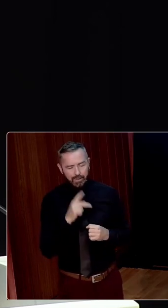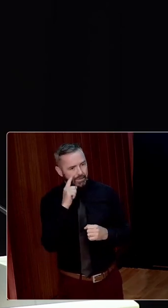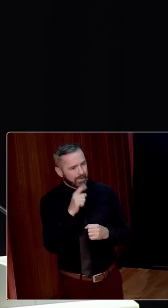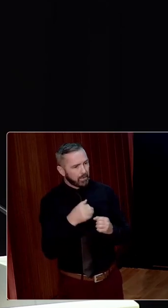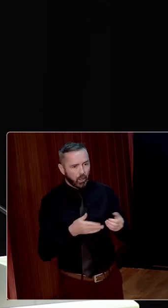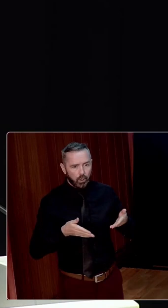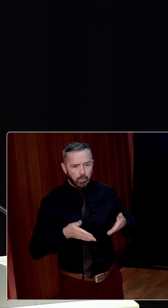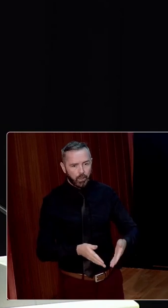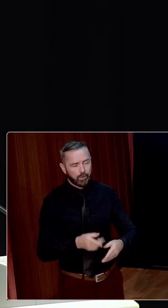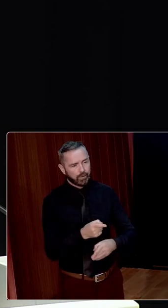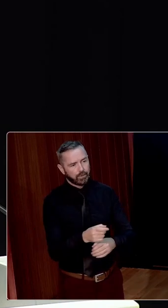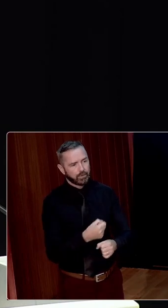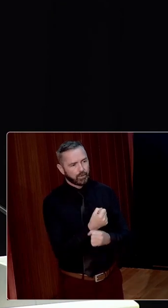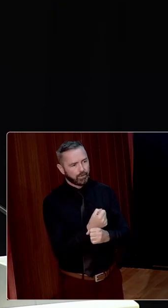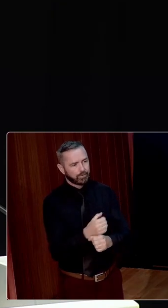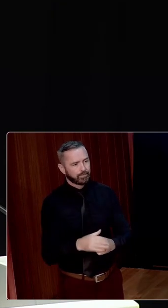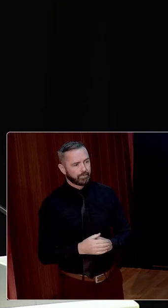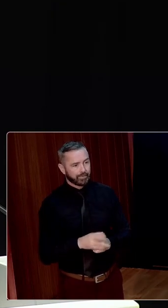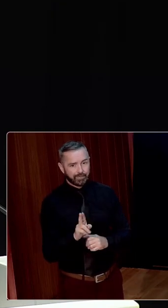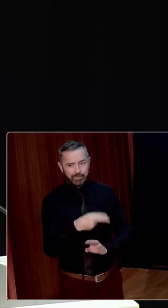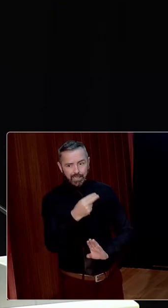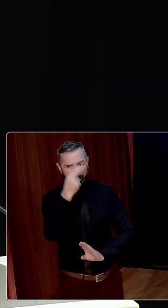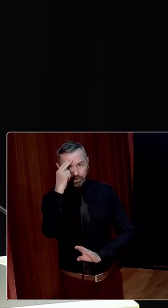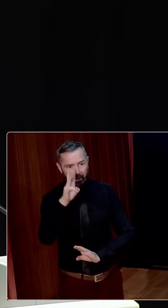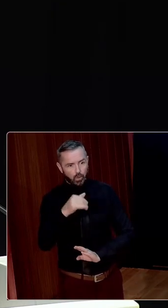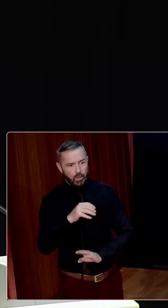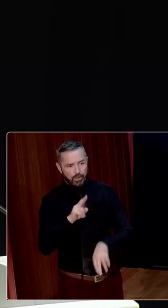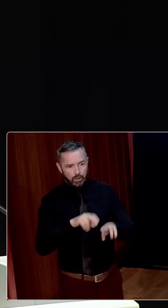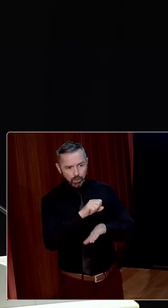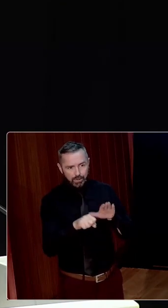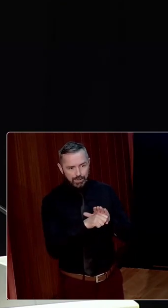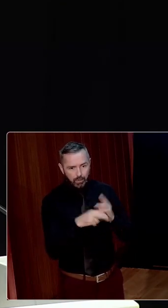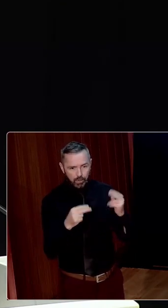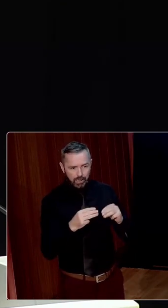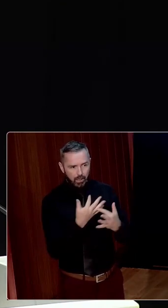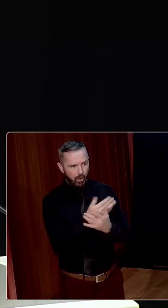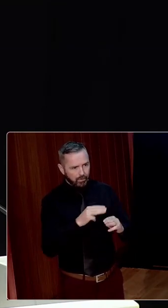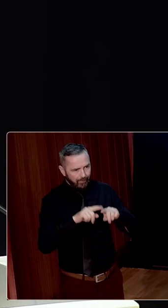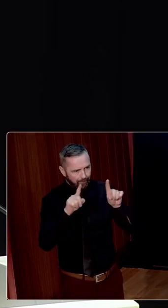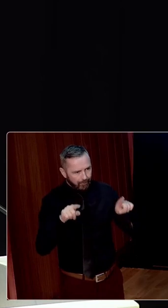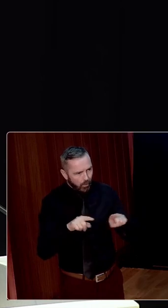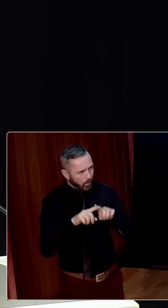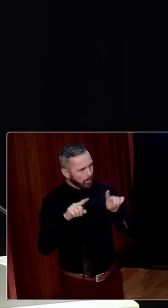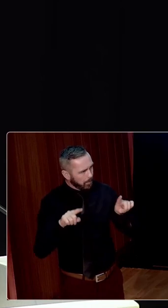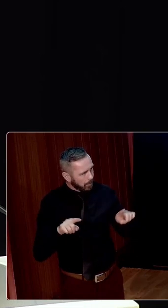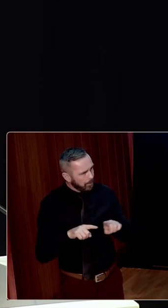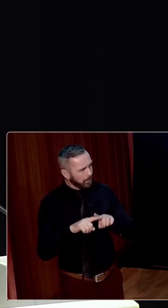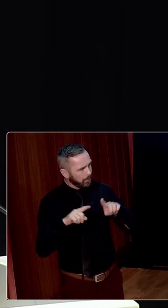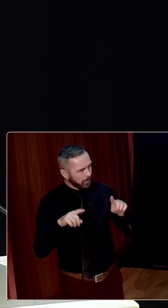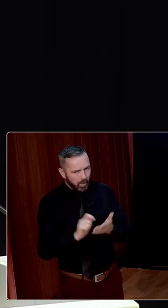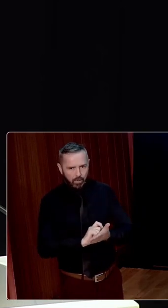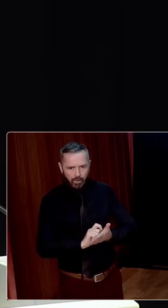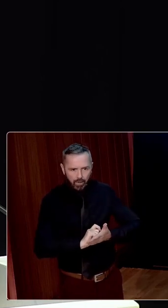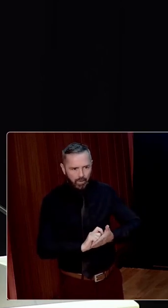him or burying him. She was unable to understand why the new state required so many forms from her and why, once she'd filled